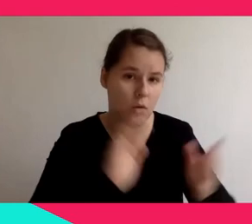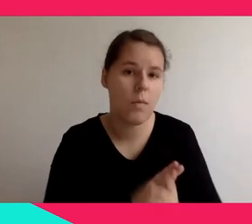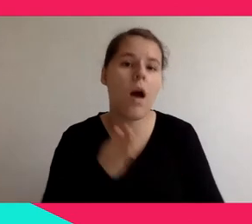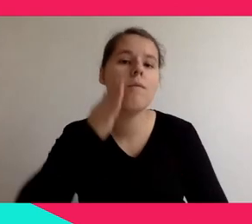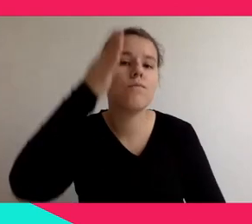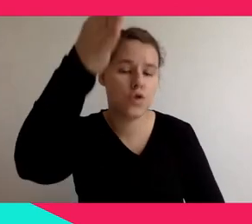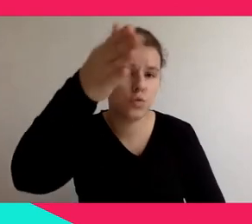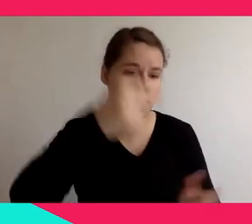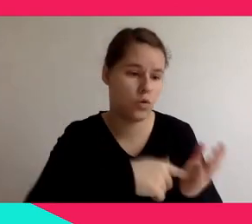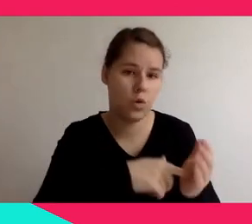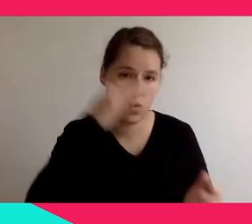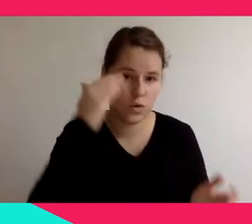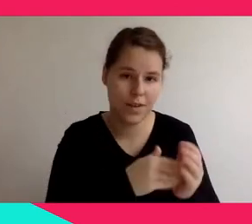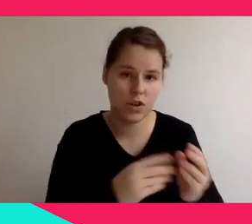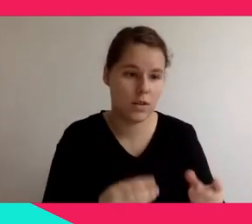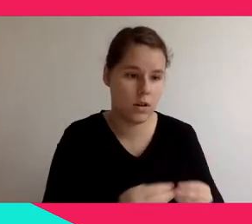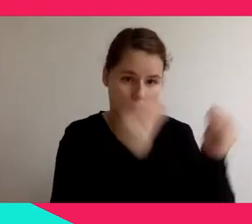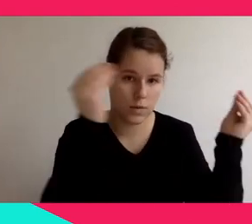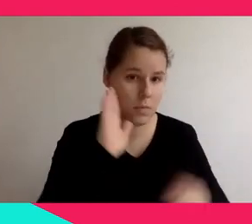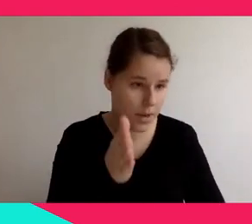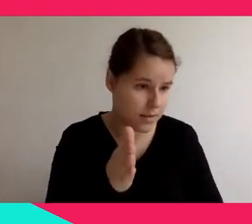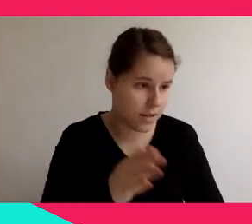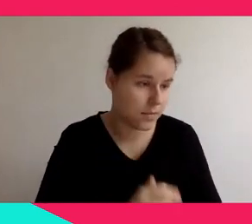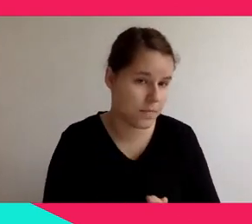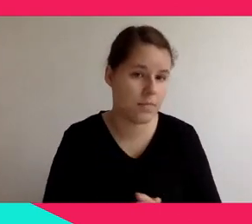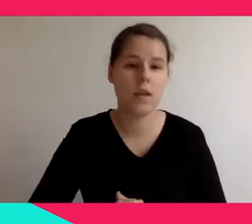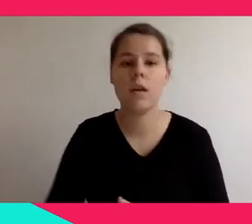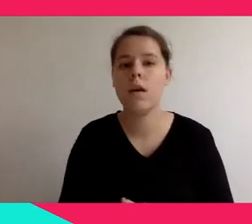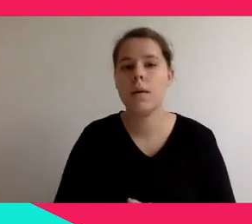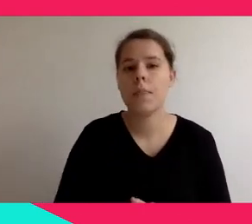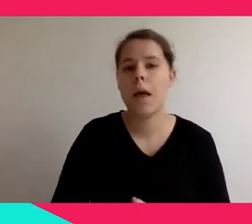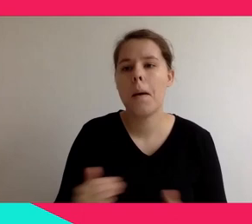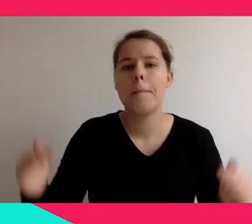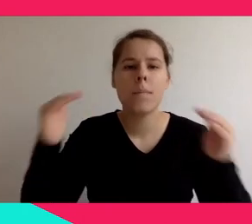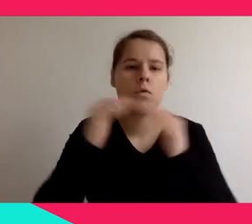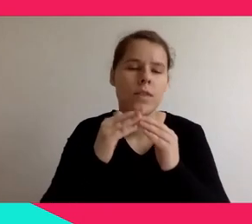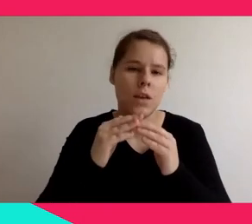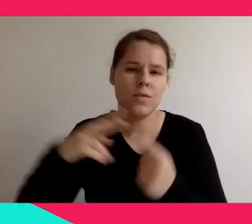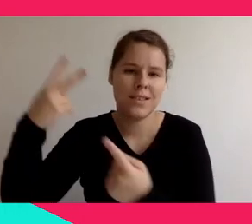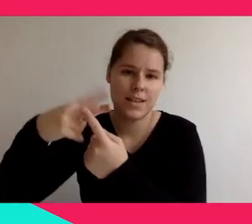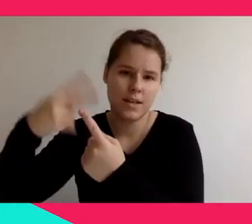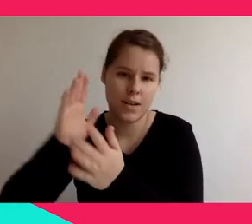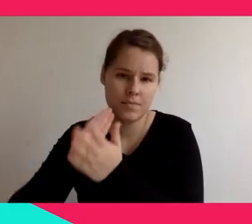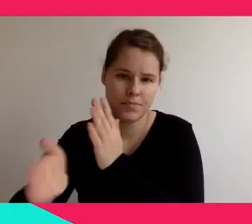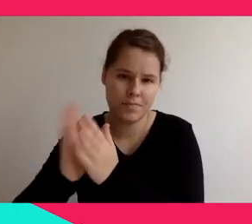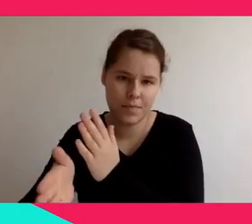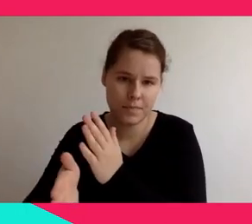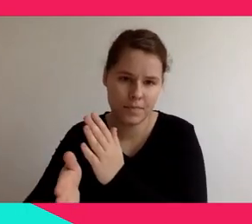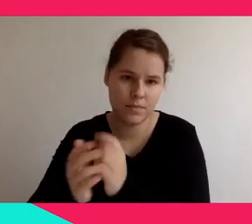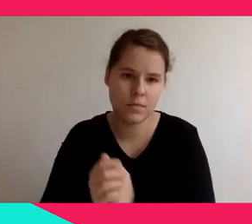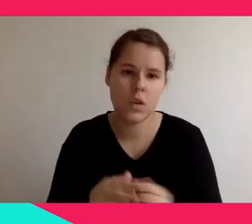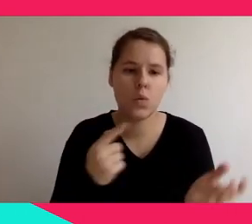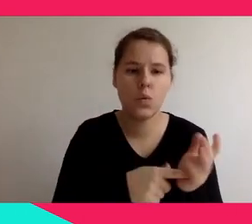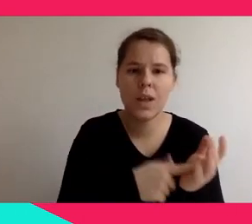So compared to a screen, it's really it's immersion immersion and interaction. mean, you can have